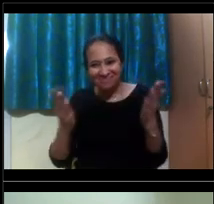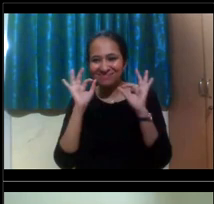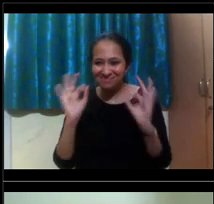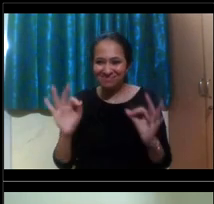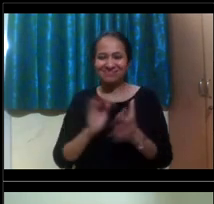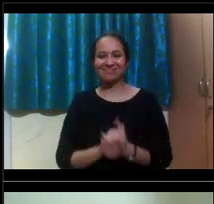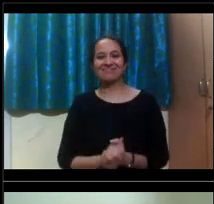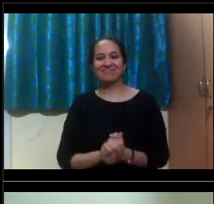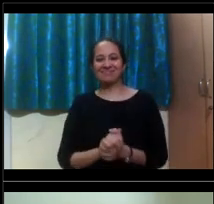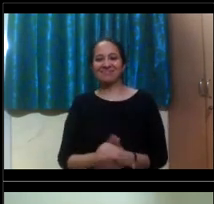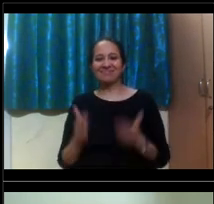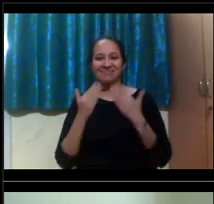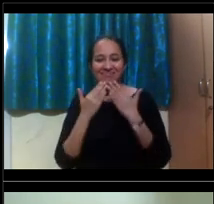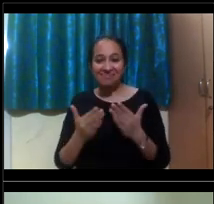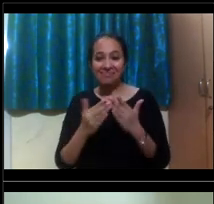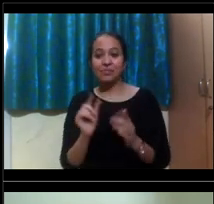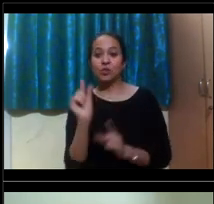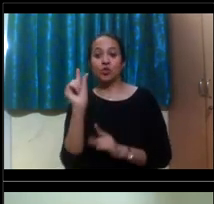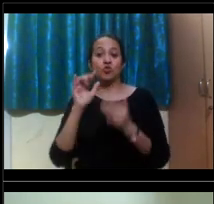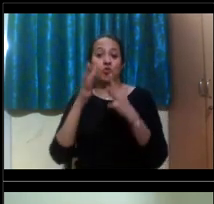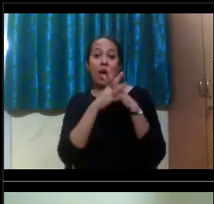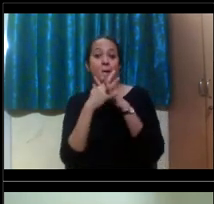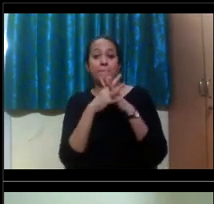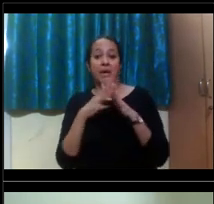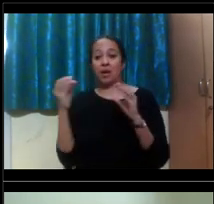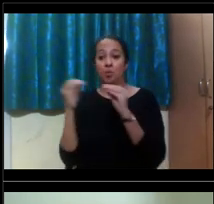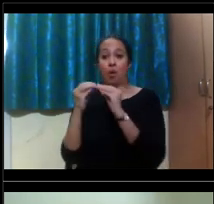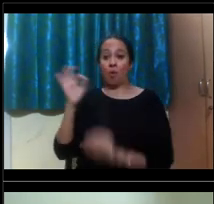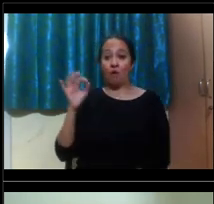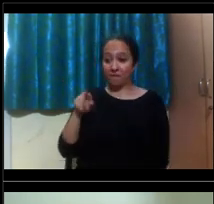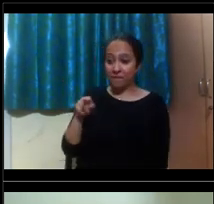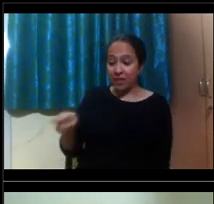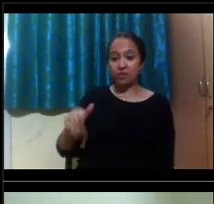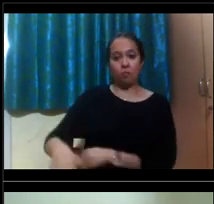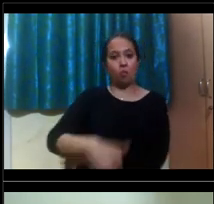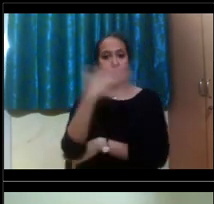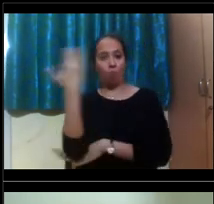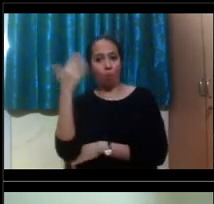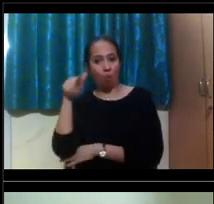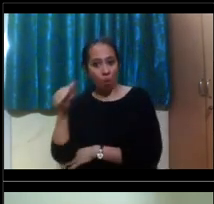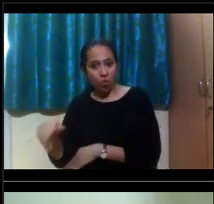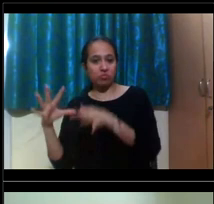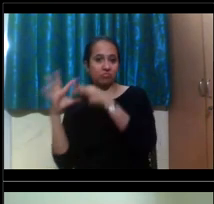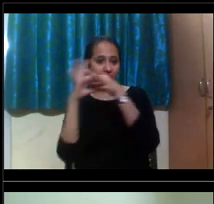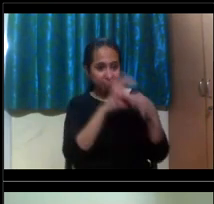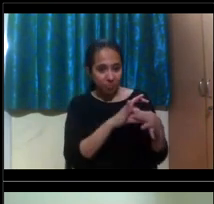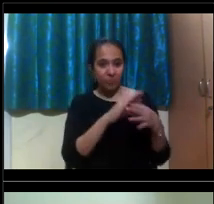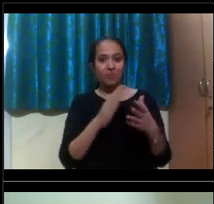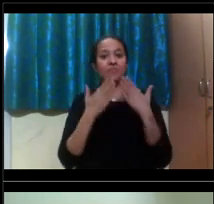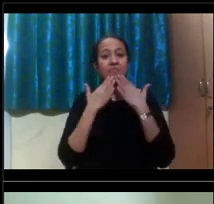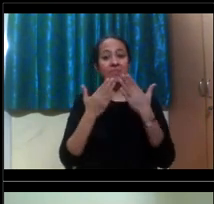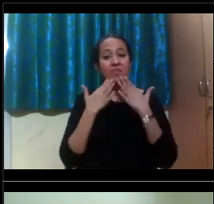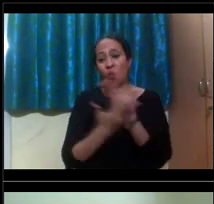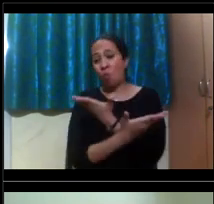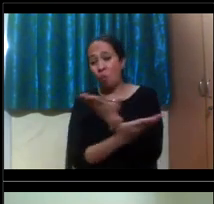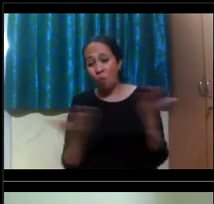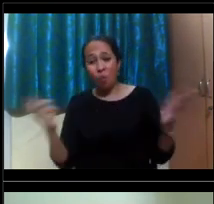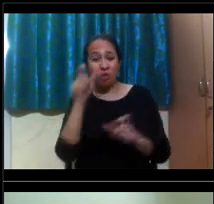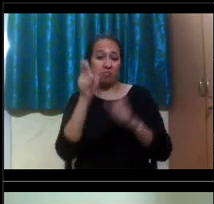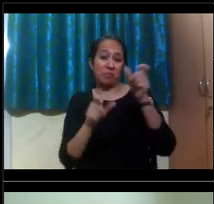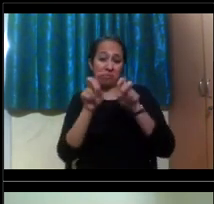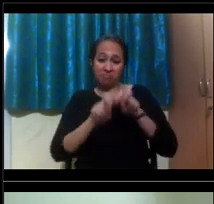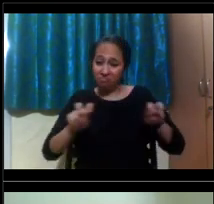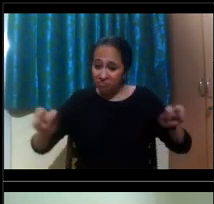you to US Consulate General Mumbai for hosting this with EDUSA. Thank you again to all the panelists and